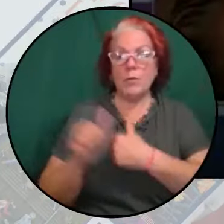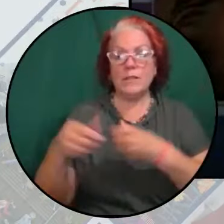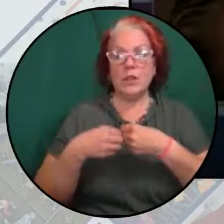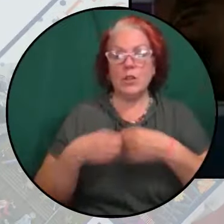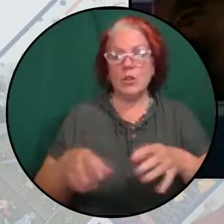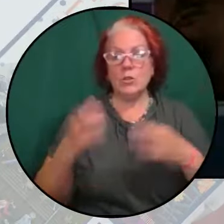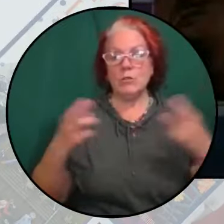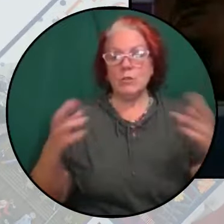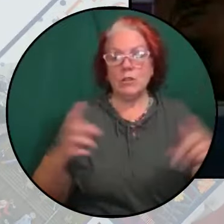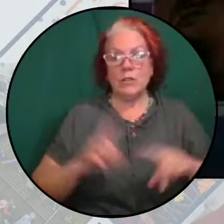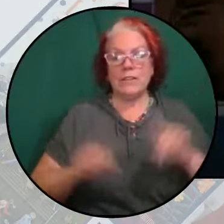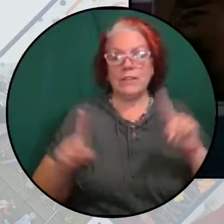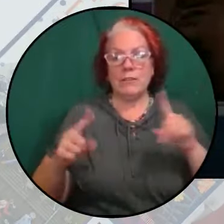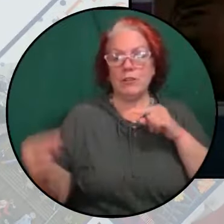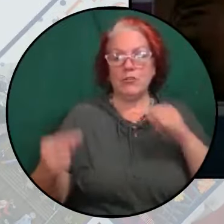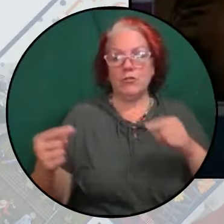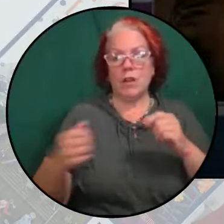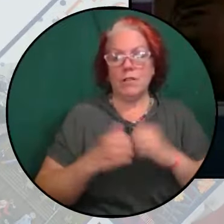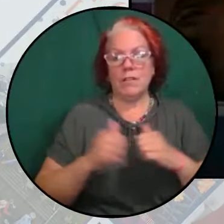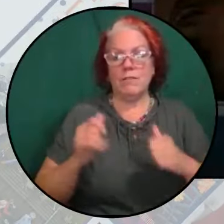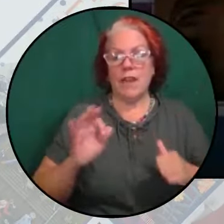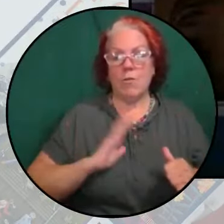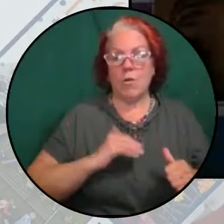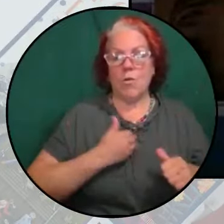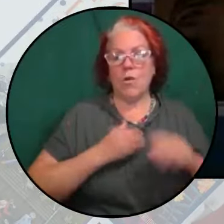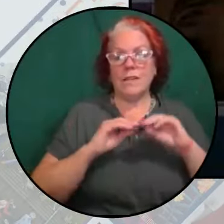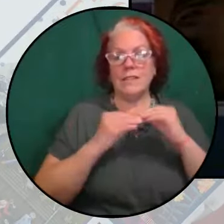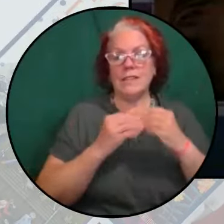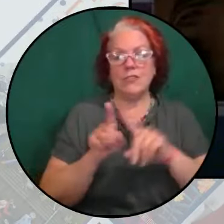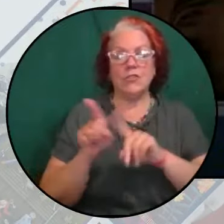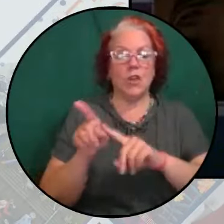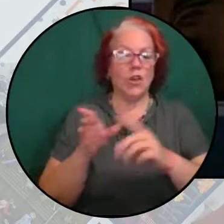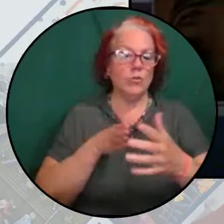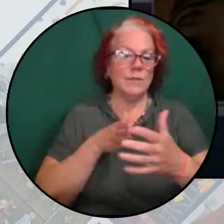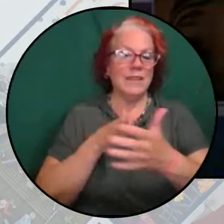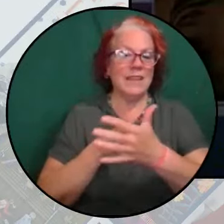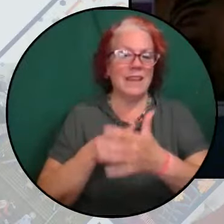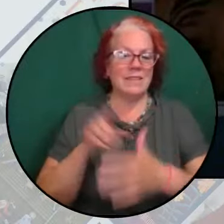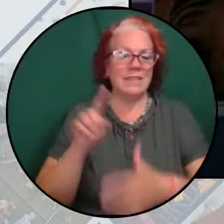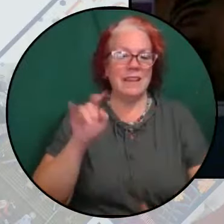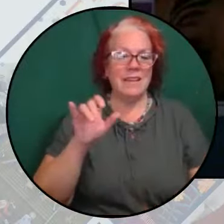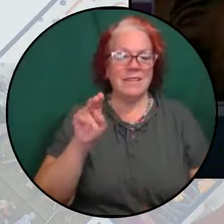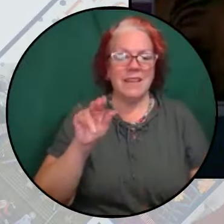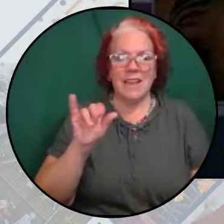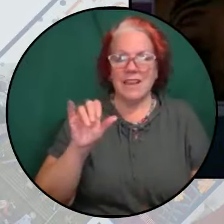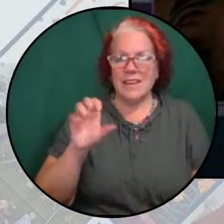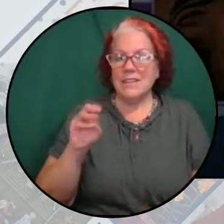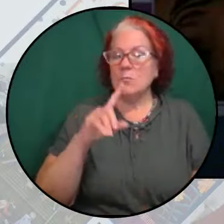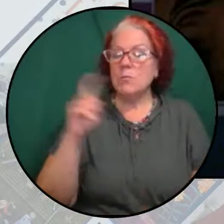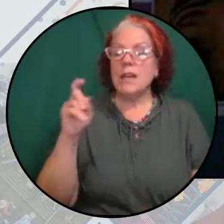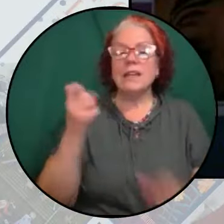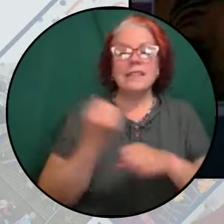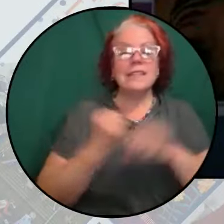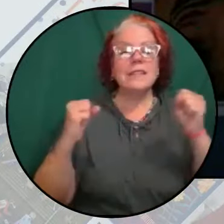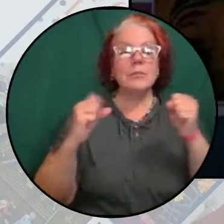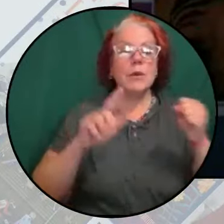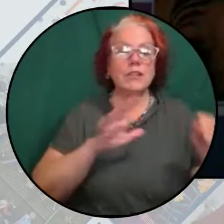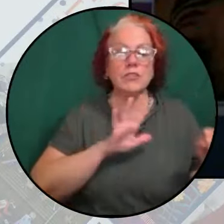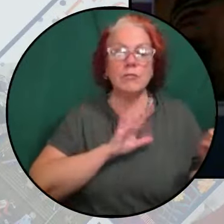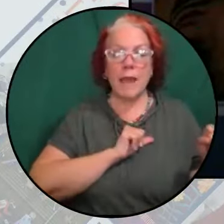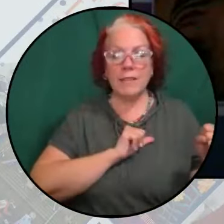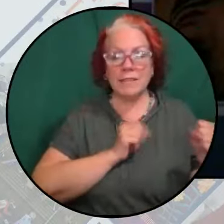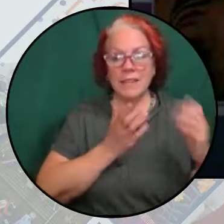a different struggle if our organization also stands against Zionism because the liberation of Palestine is woven through